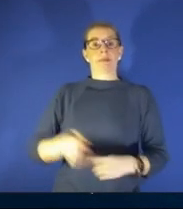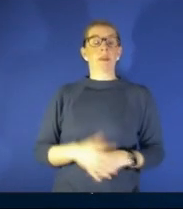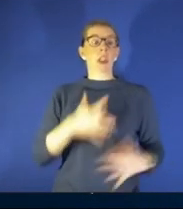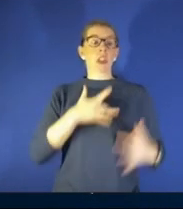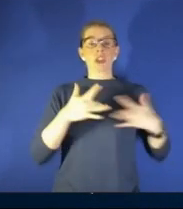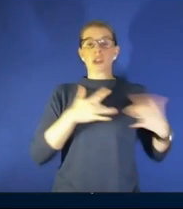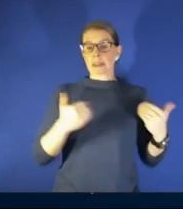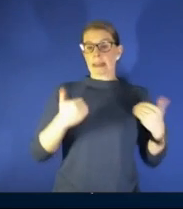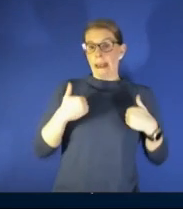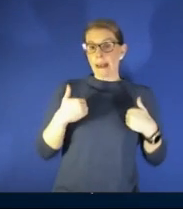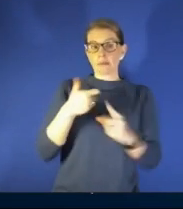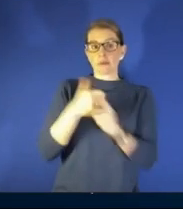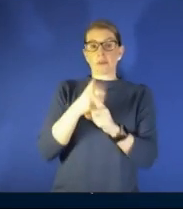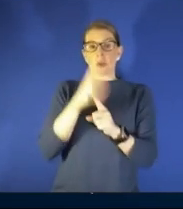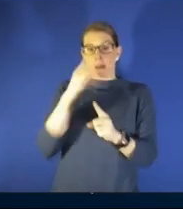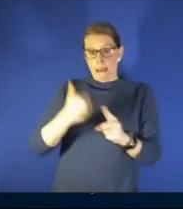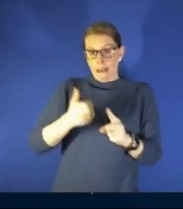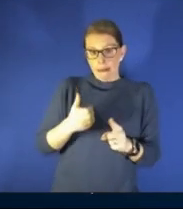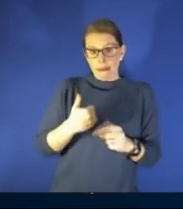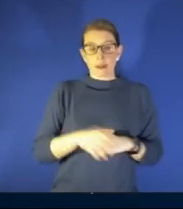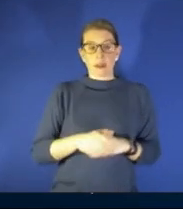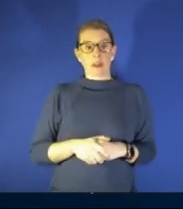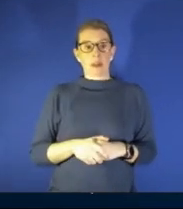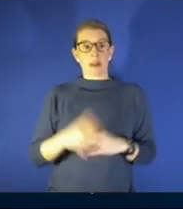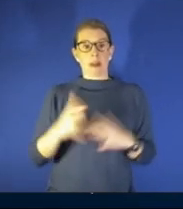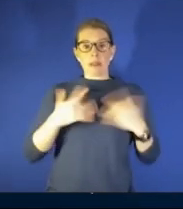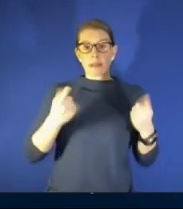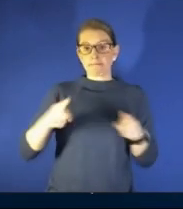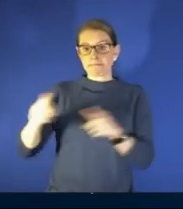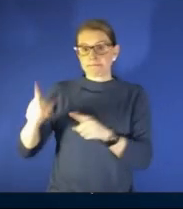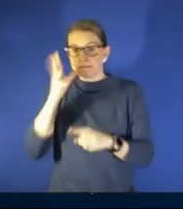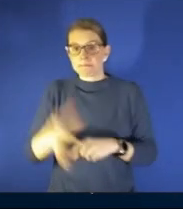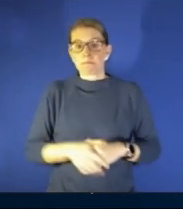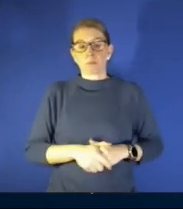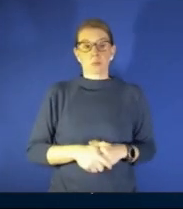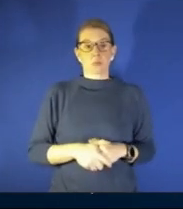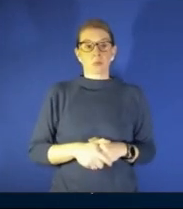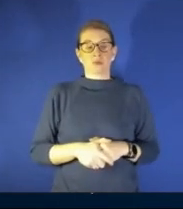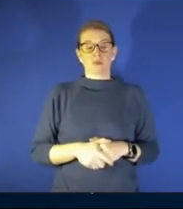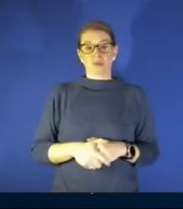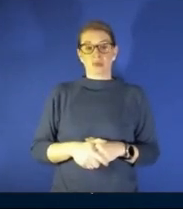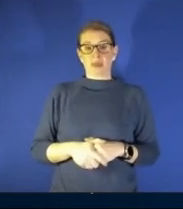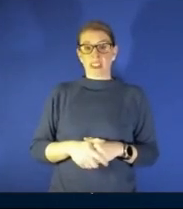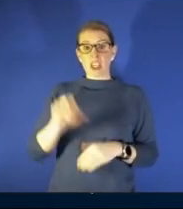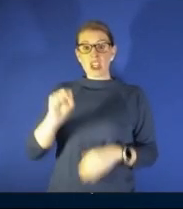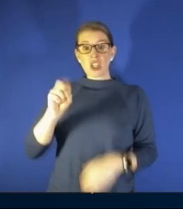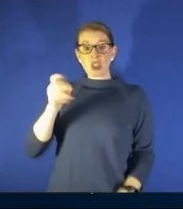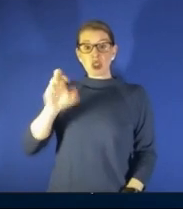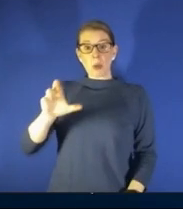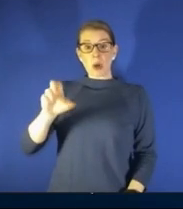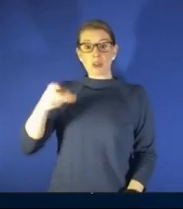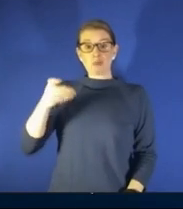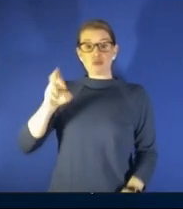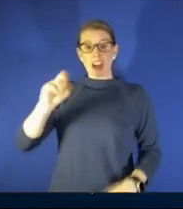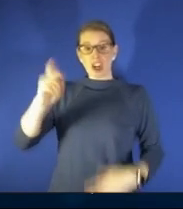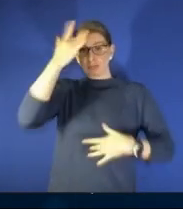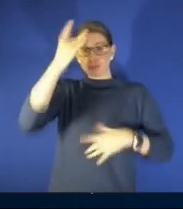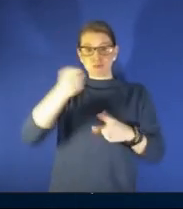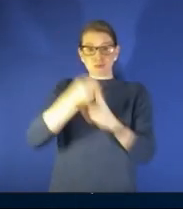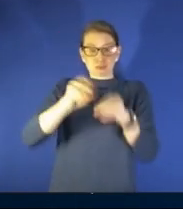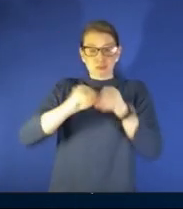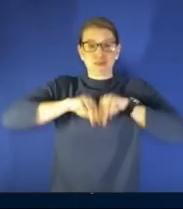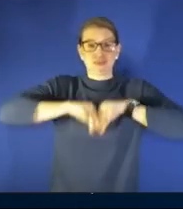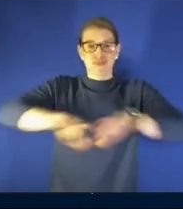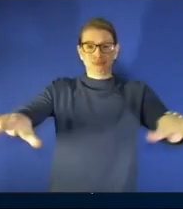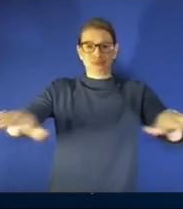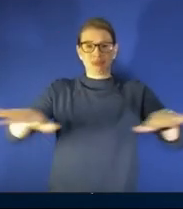would have when when these kind of events would come up um are those a thing of the past super spreader events is it as scary as it sounds i mean